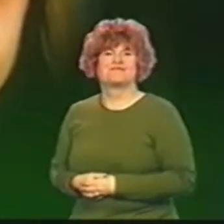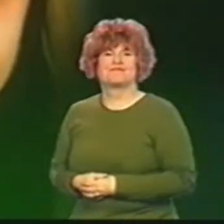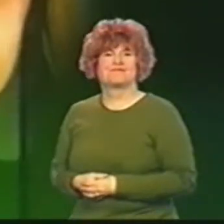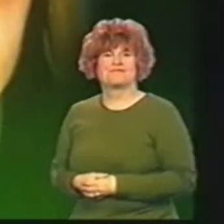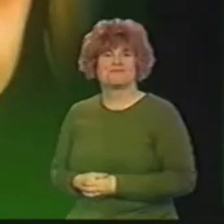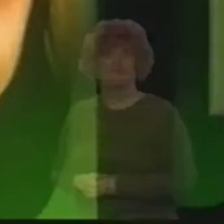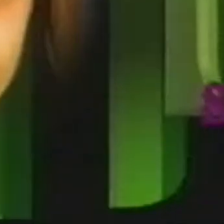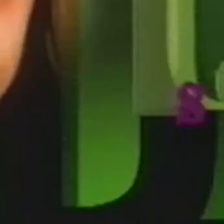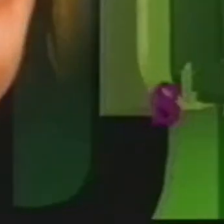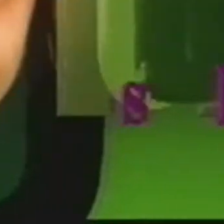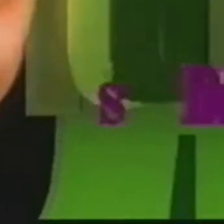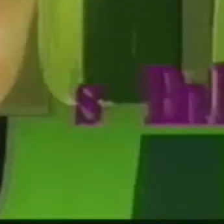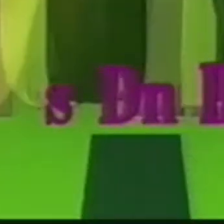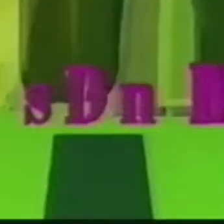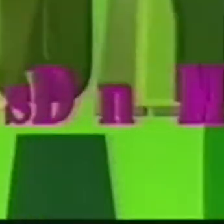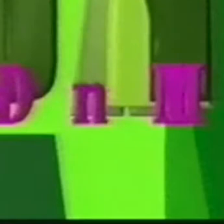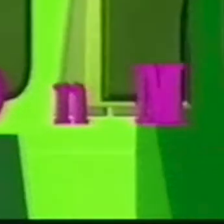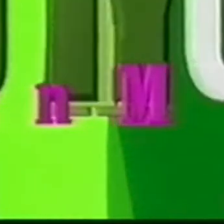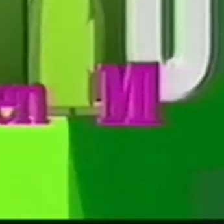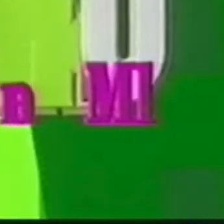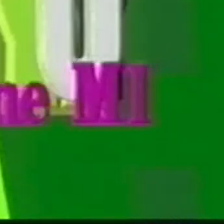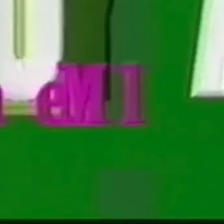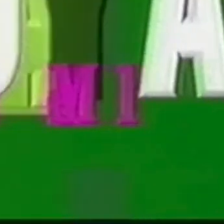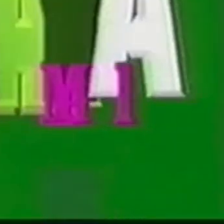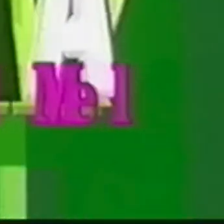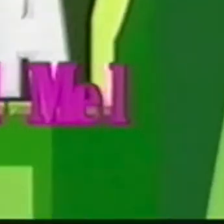Today with Dads and Mal returns.